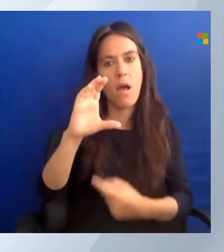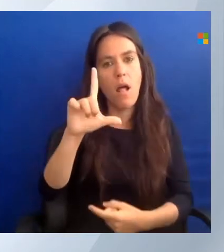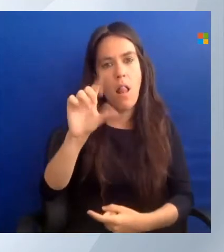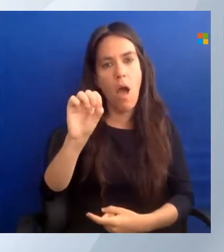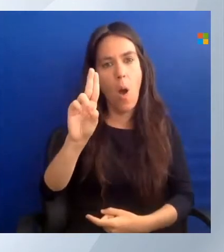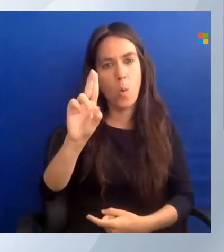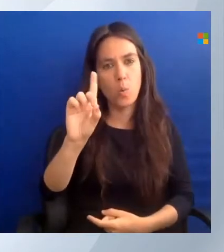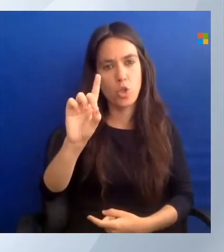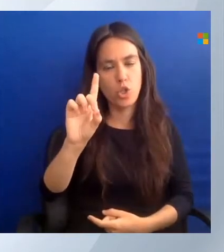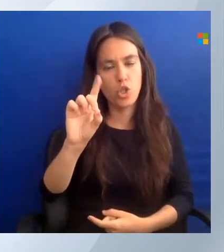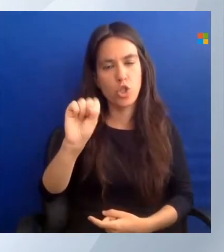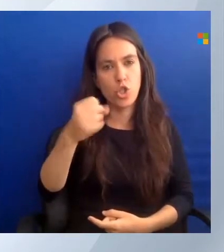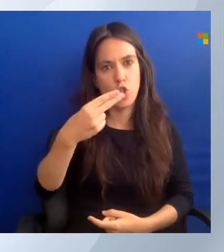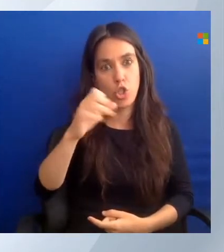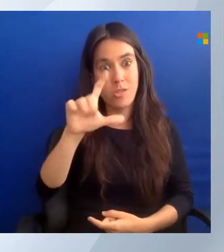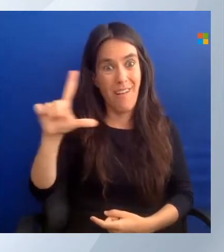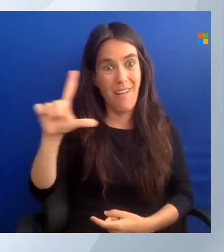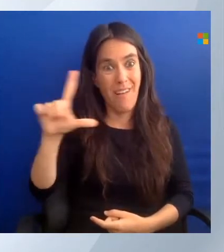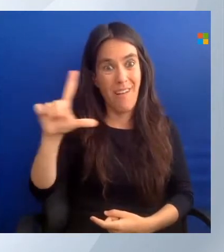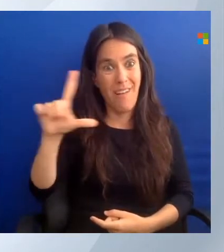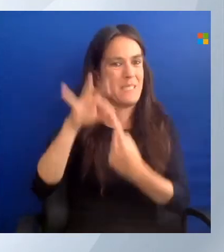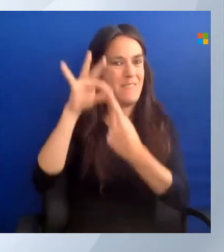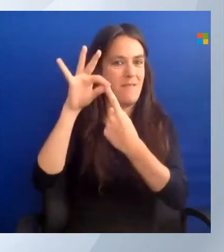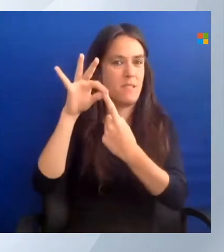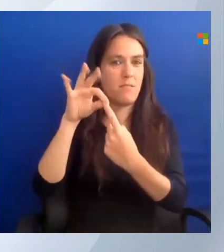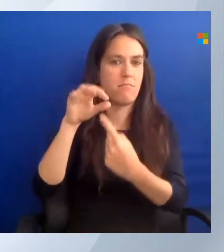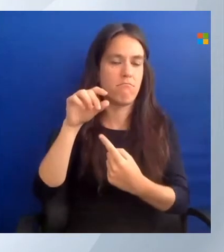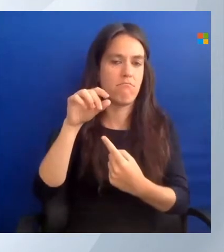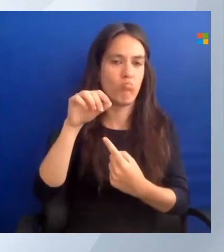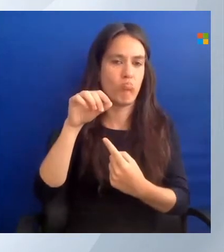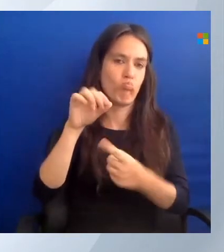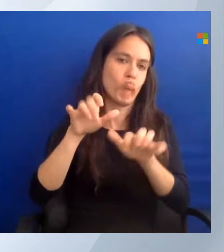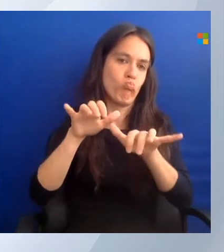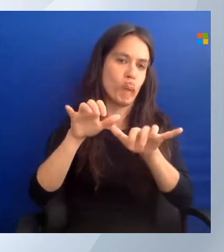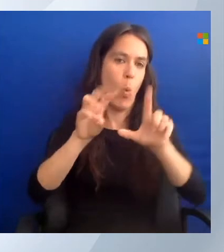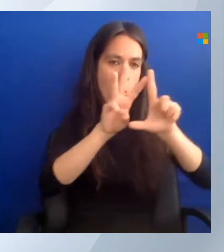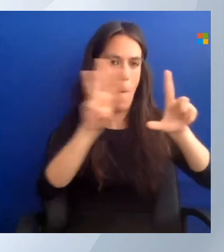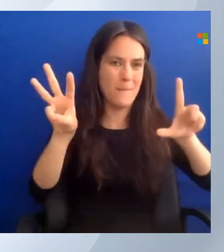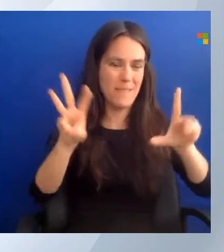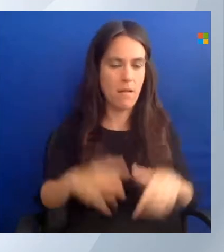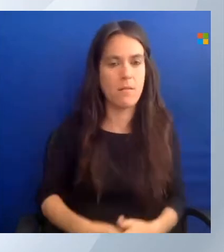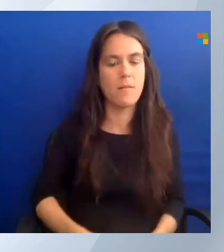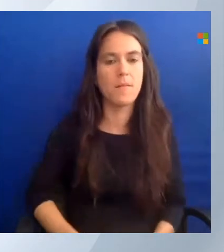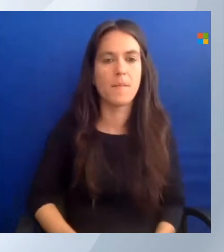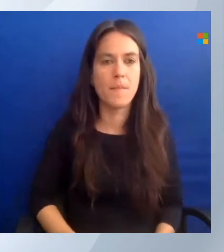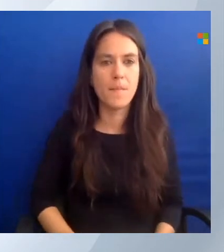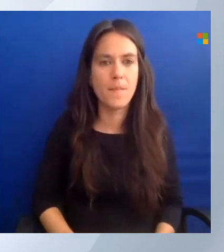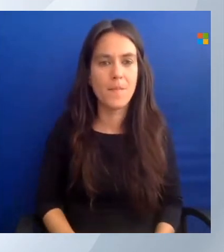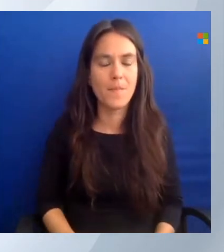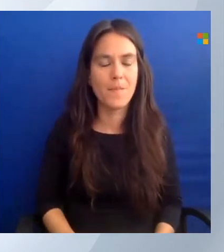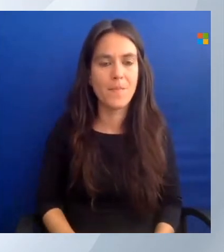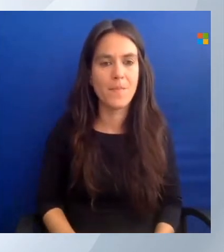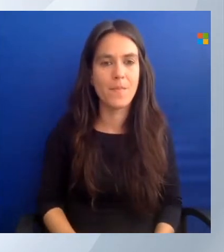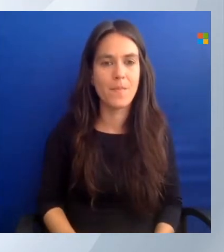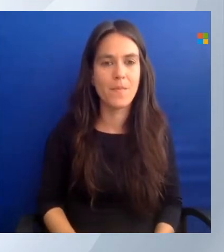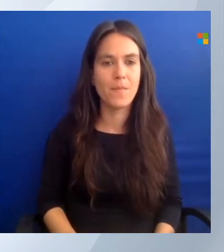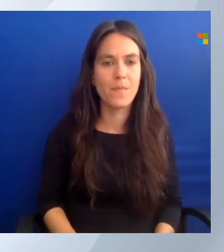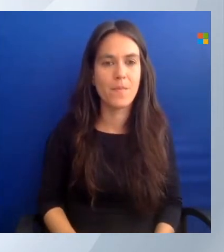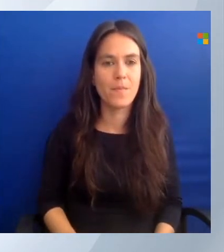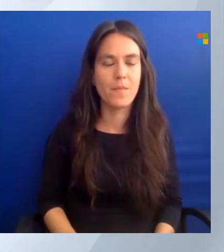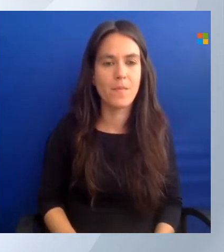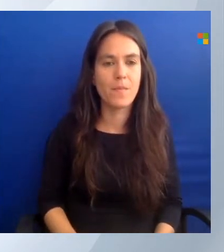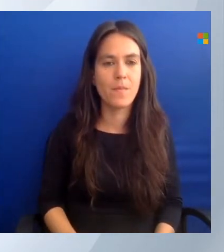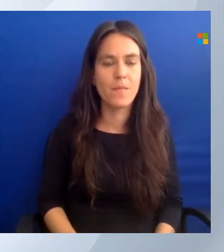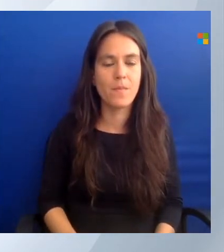.portal.com. And what I can do actually, take code.